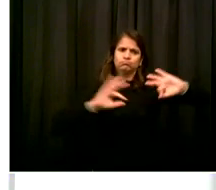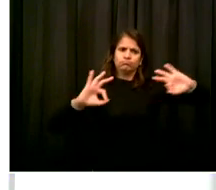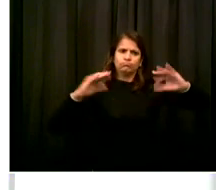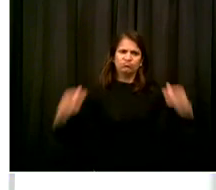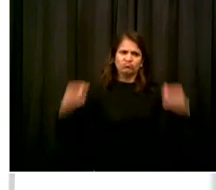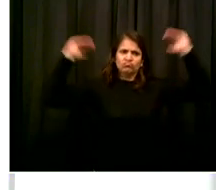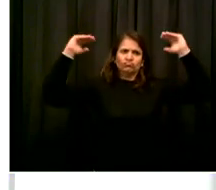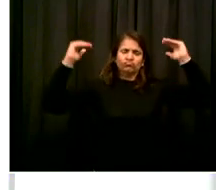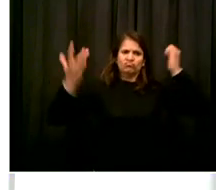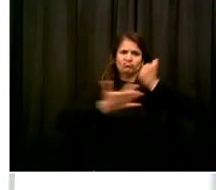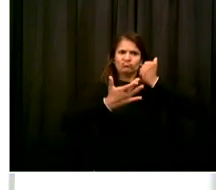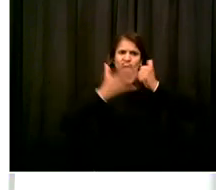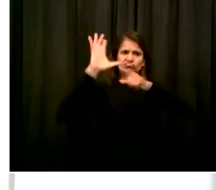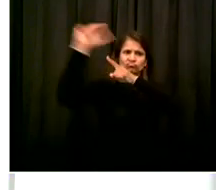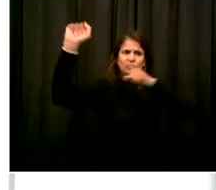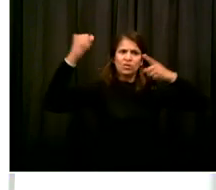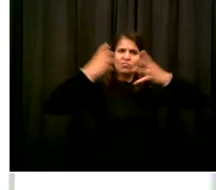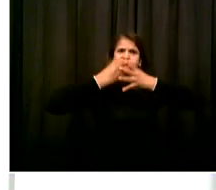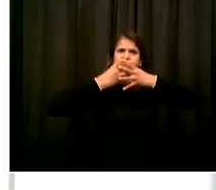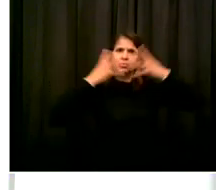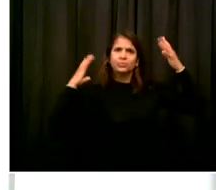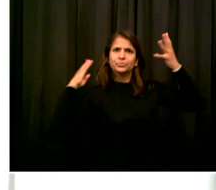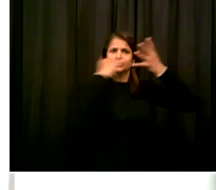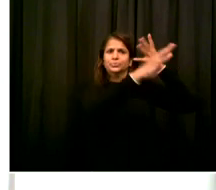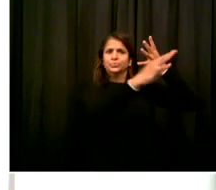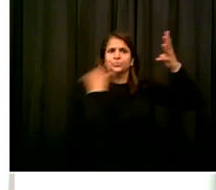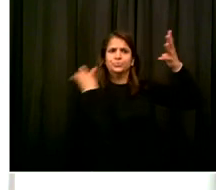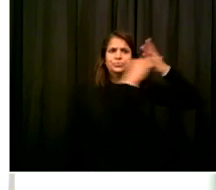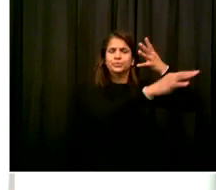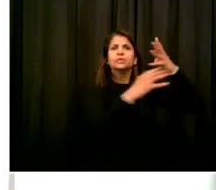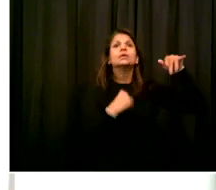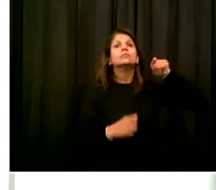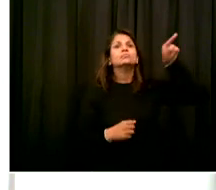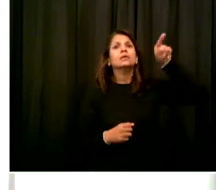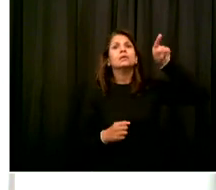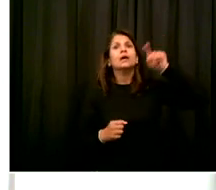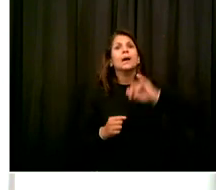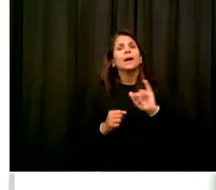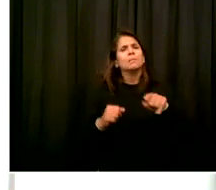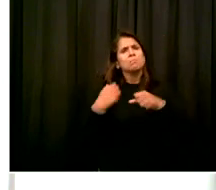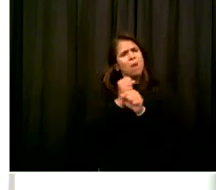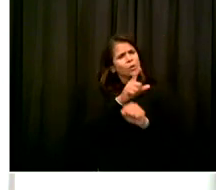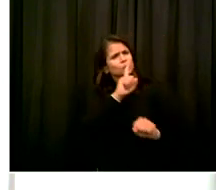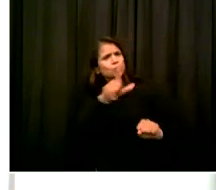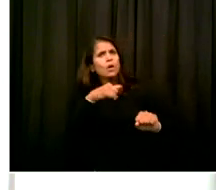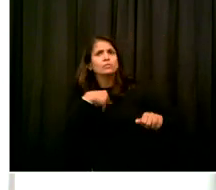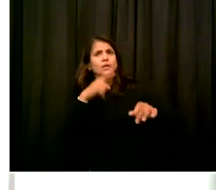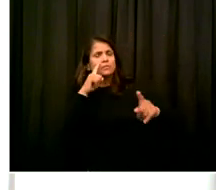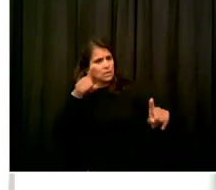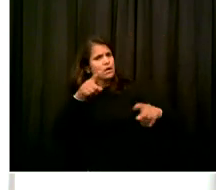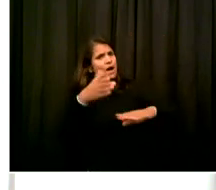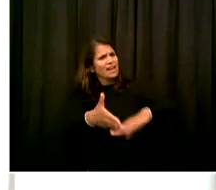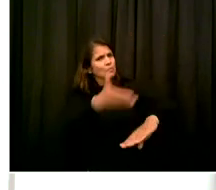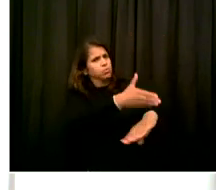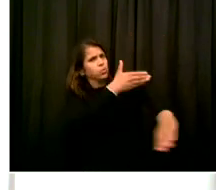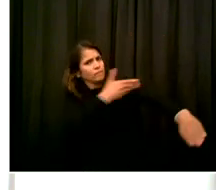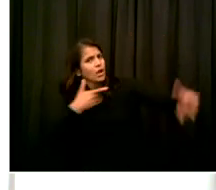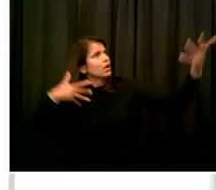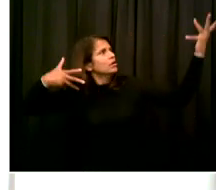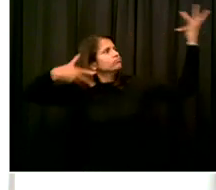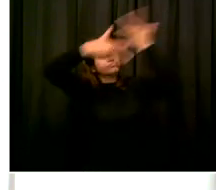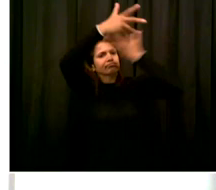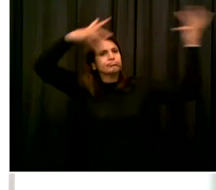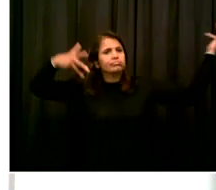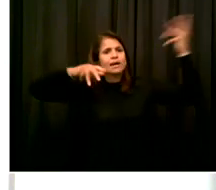idea of improving airflow. So just as the chancellor has spoken to, there are many different ways that one can do that.